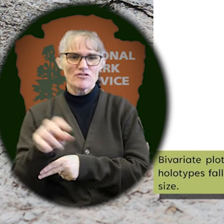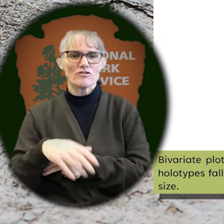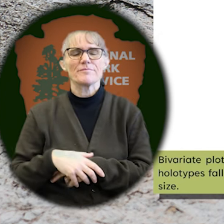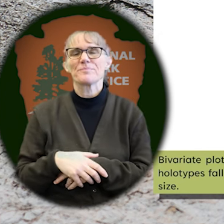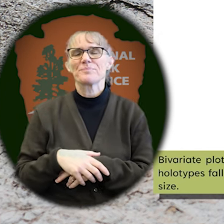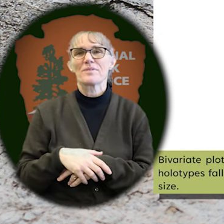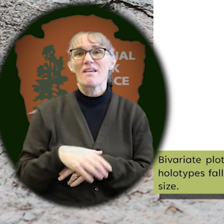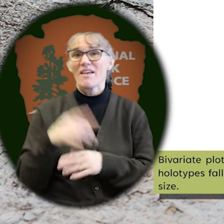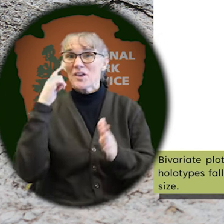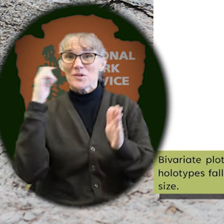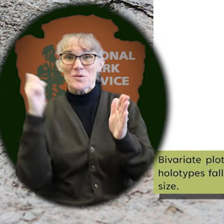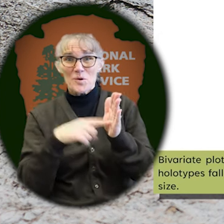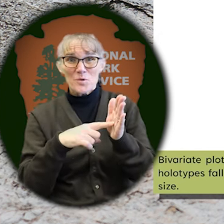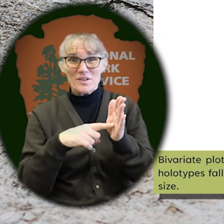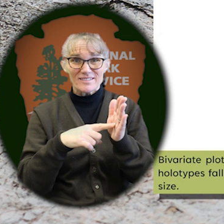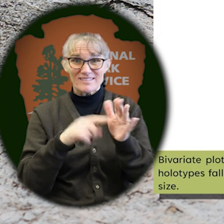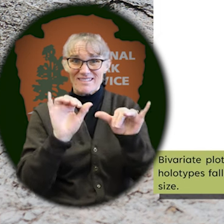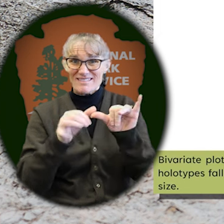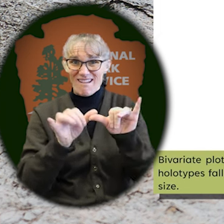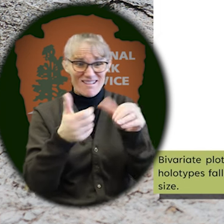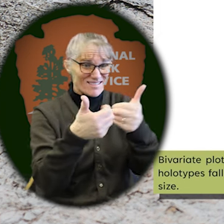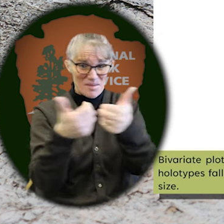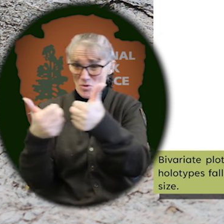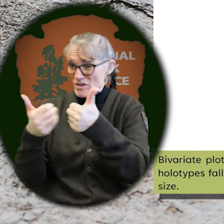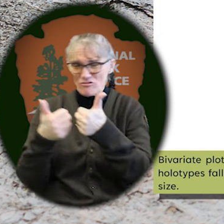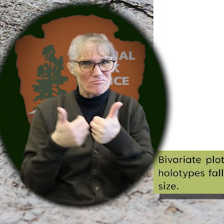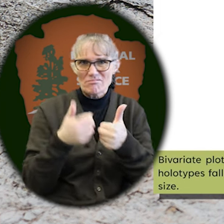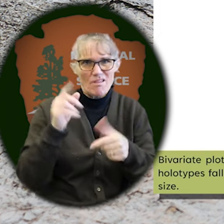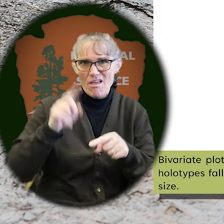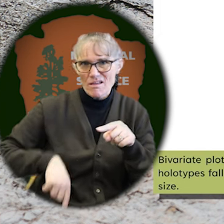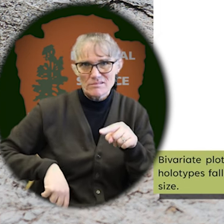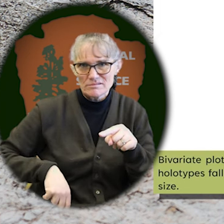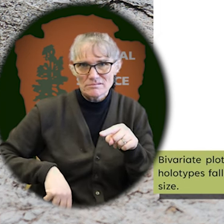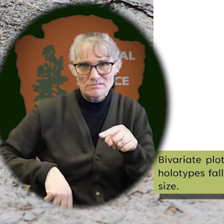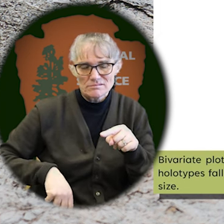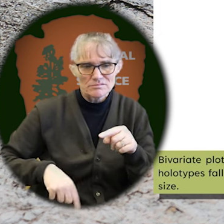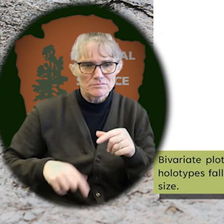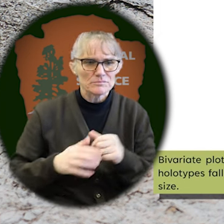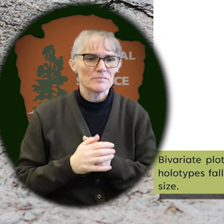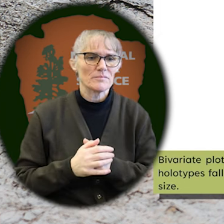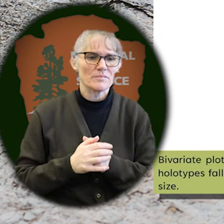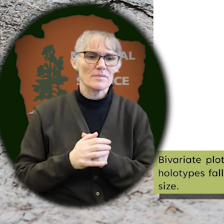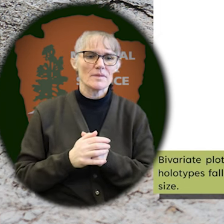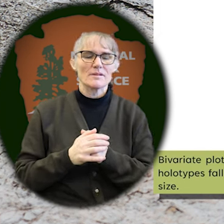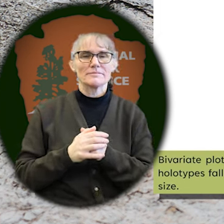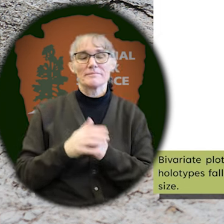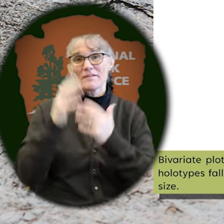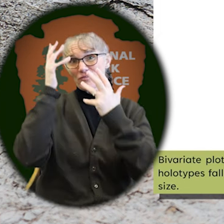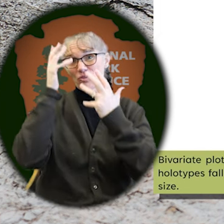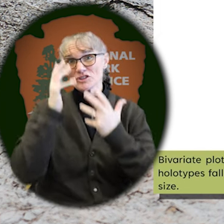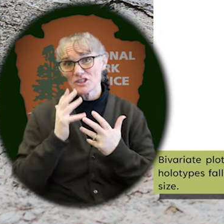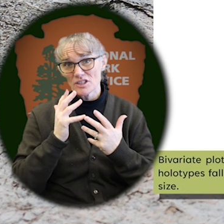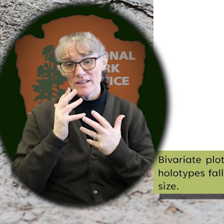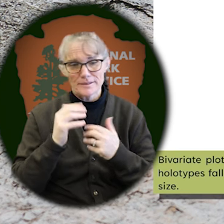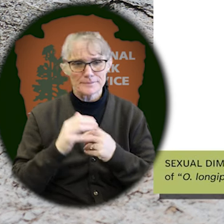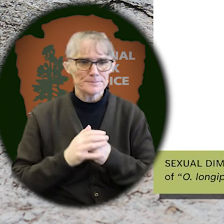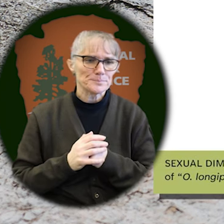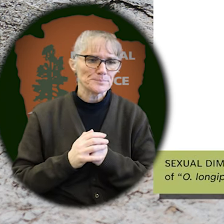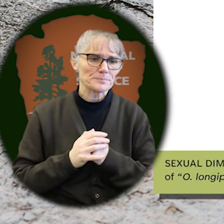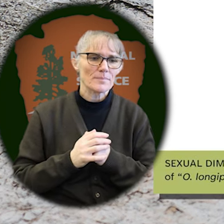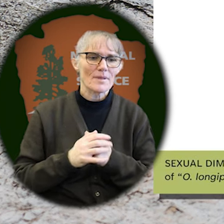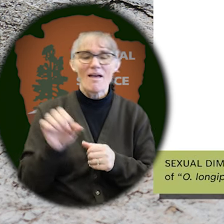variation and there are no grounds for objectively separating them by size, unfortunately.